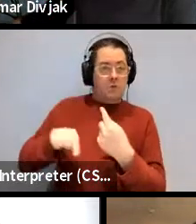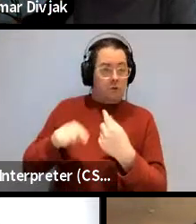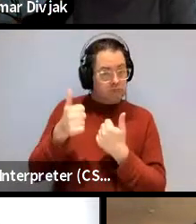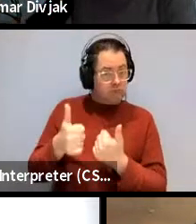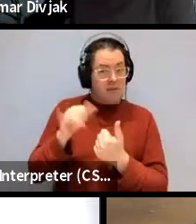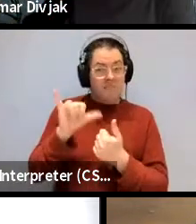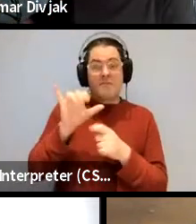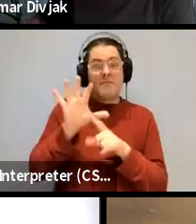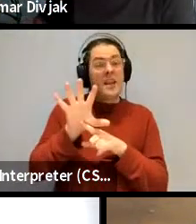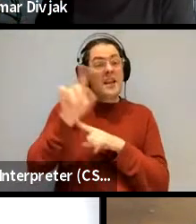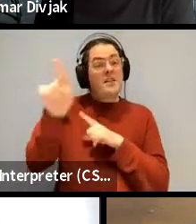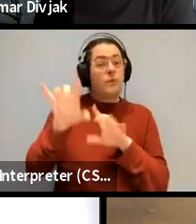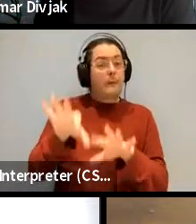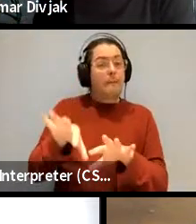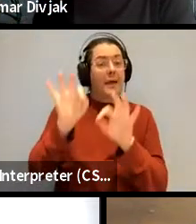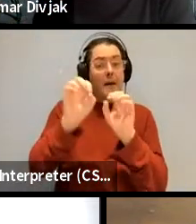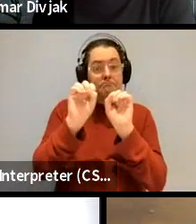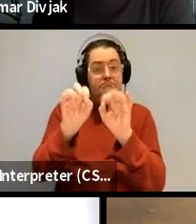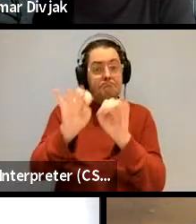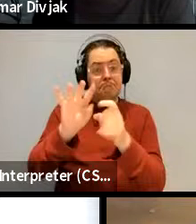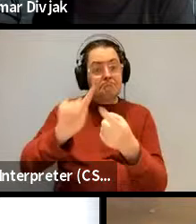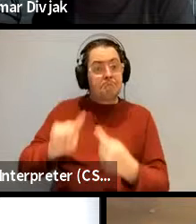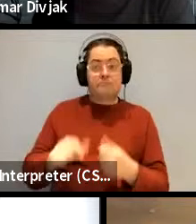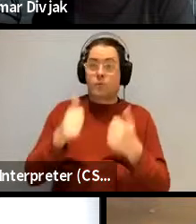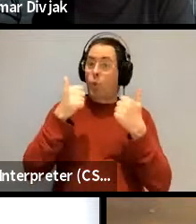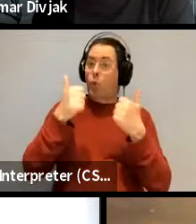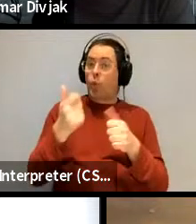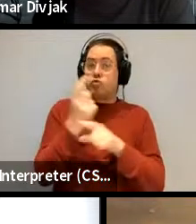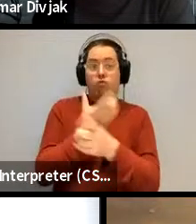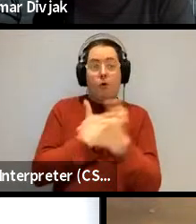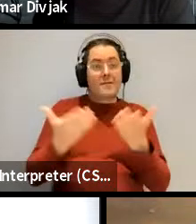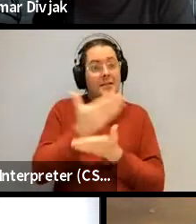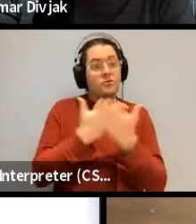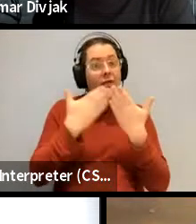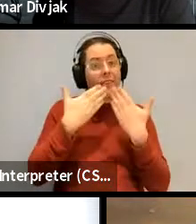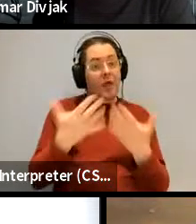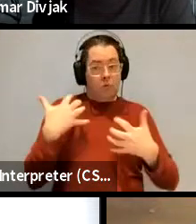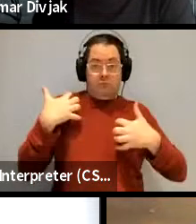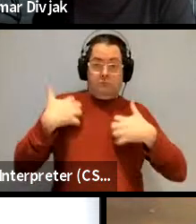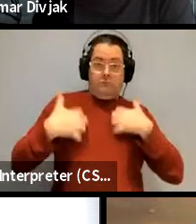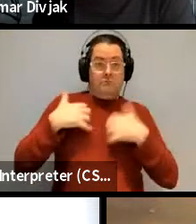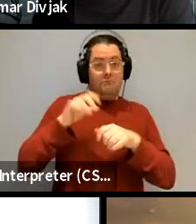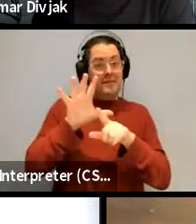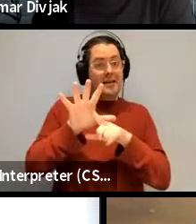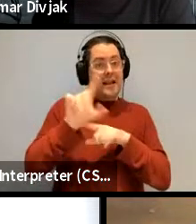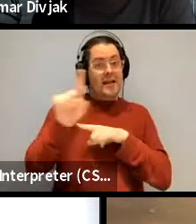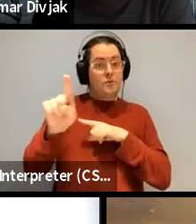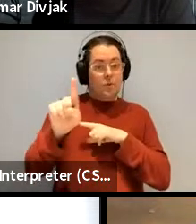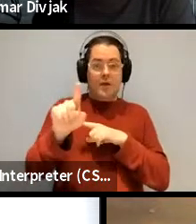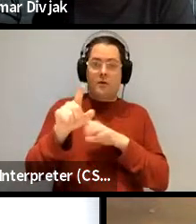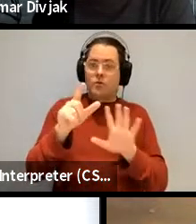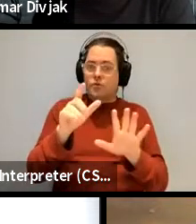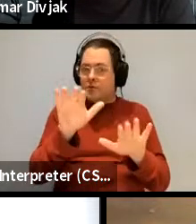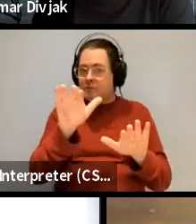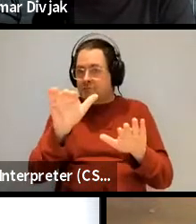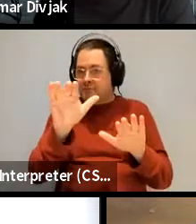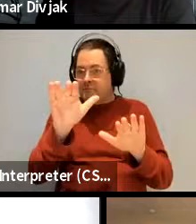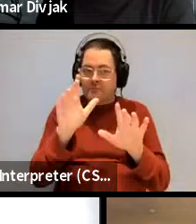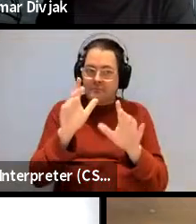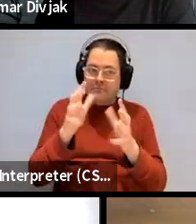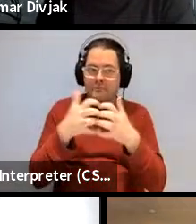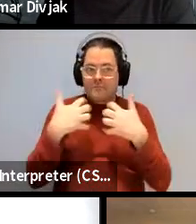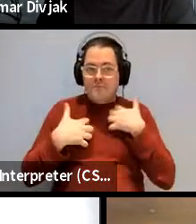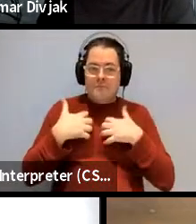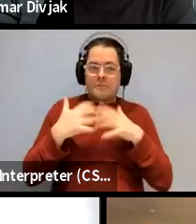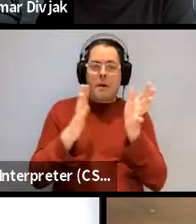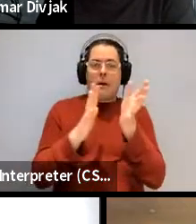up some of these points next week um it was a really great conversation this time um i'm really looking forward to next week as well let me just give a plug for that first so so we'll have